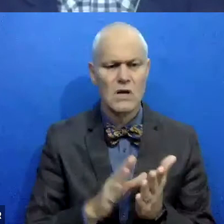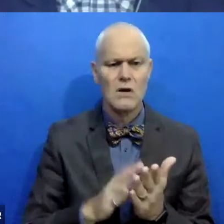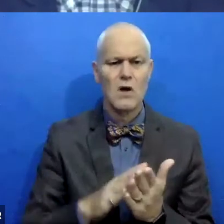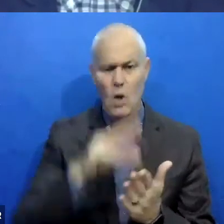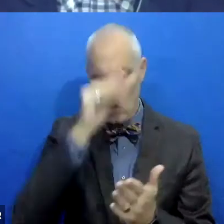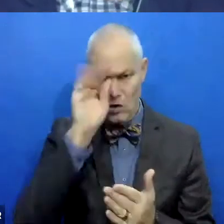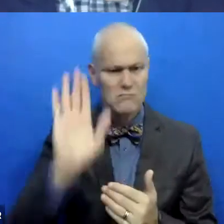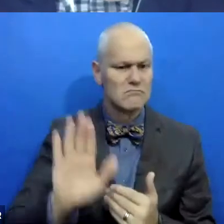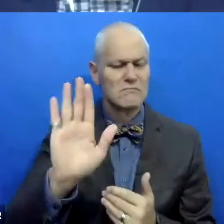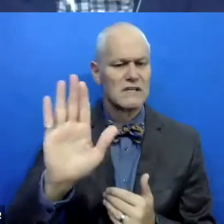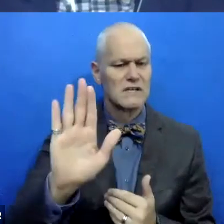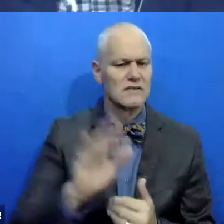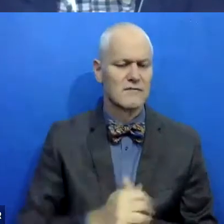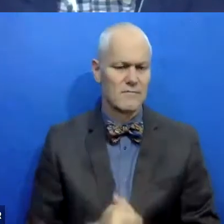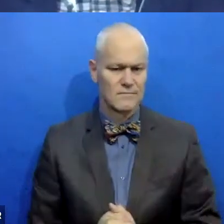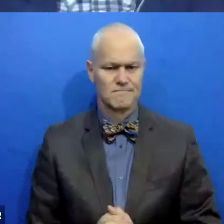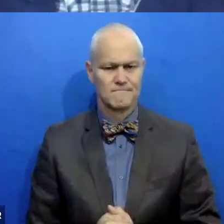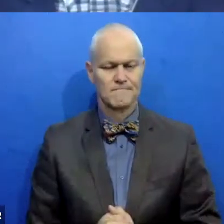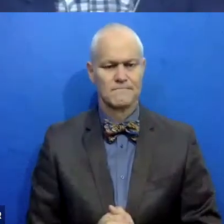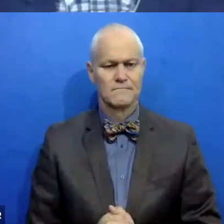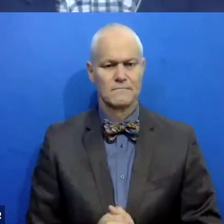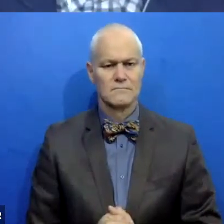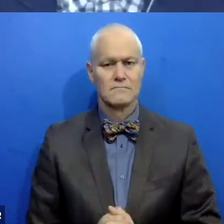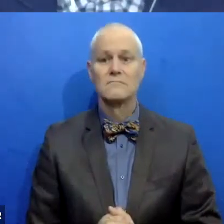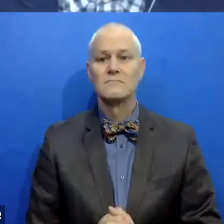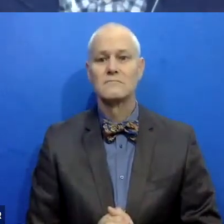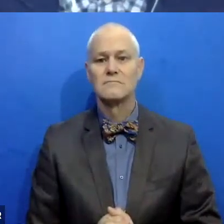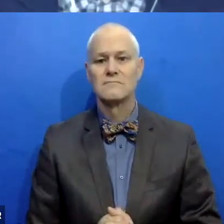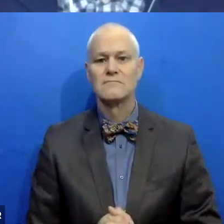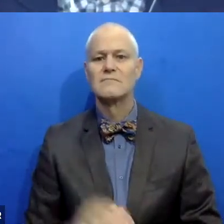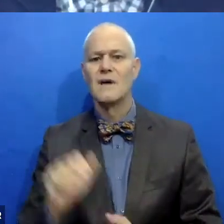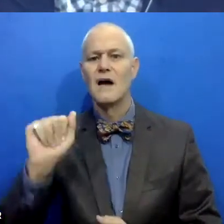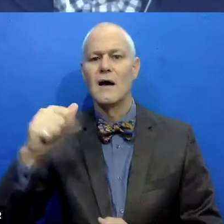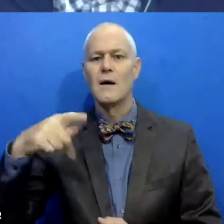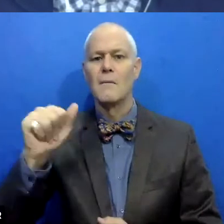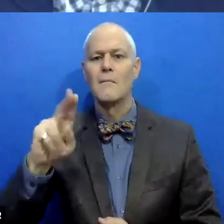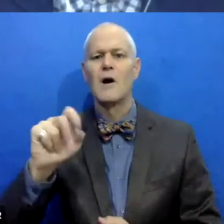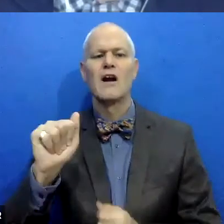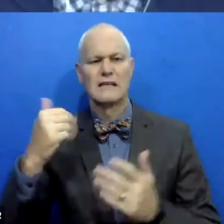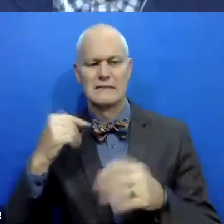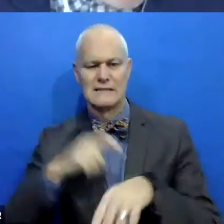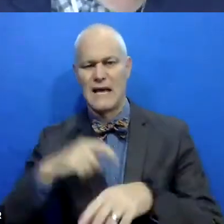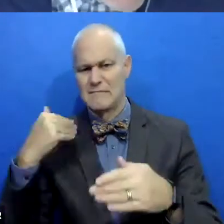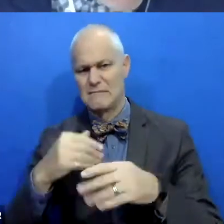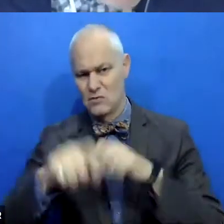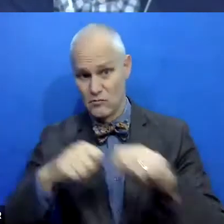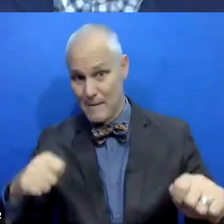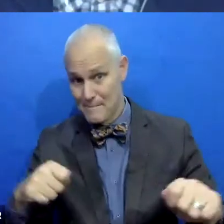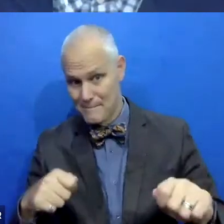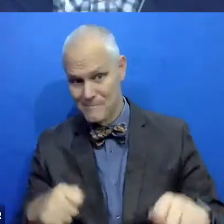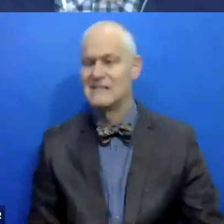more. Um, ideally, I'm sorry. Sorry. Can I ask you to wrap up? Yeah. Yes.